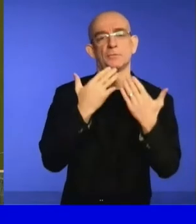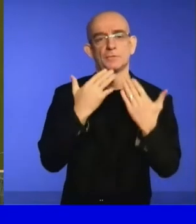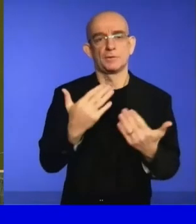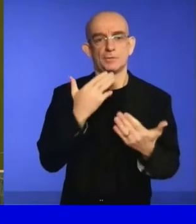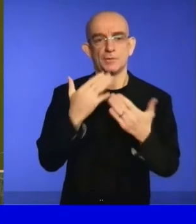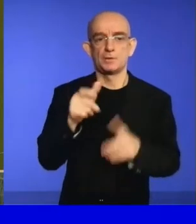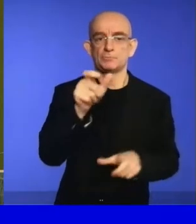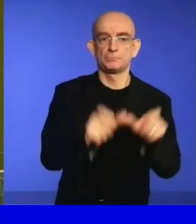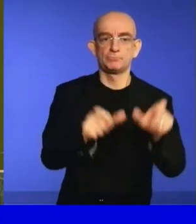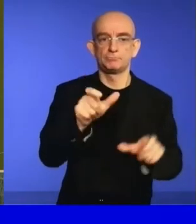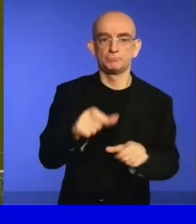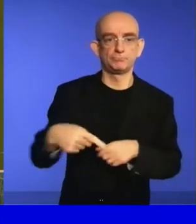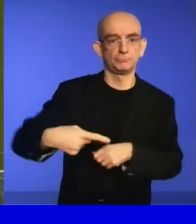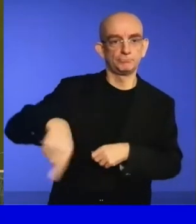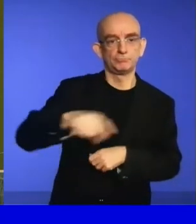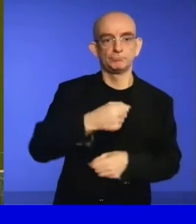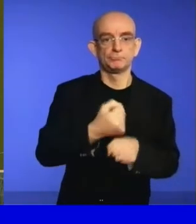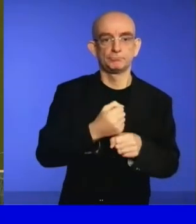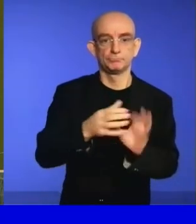Distinguished delegates,